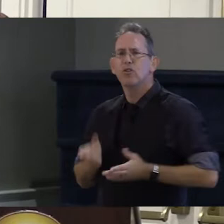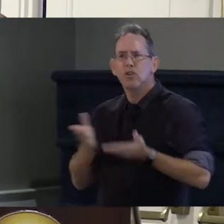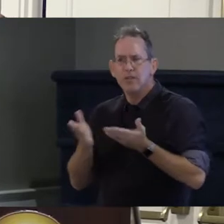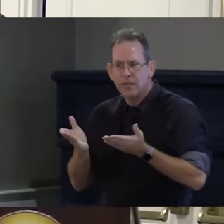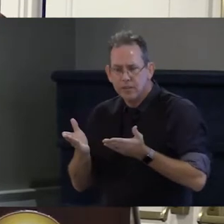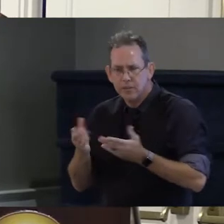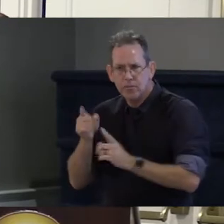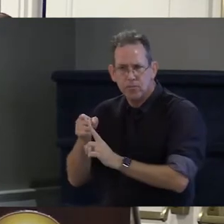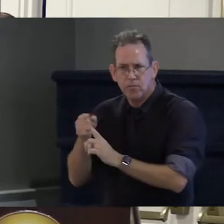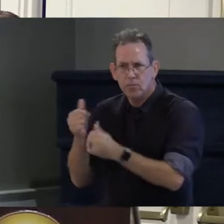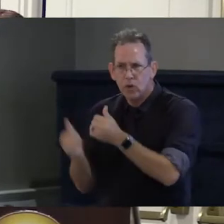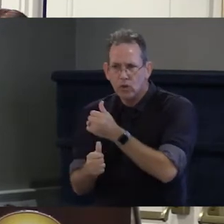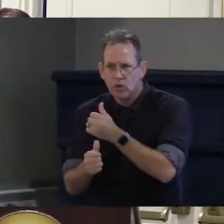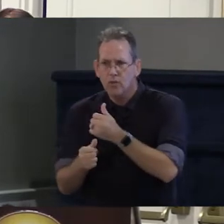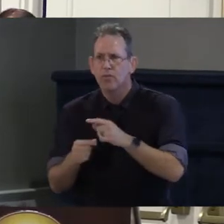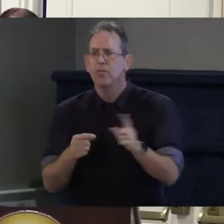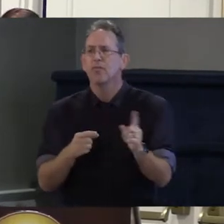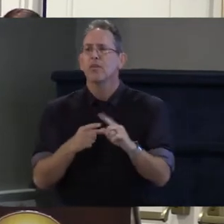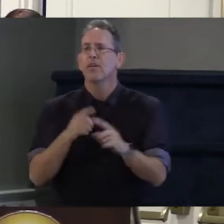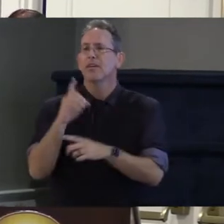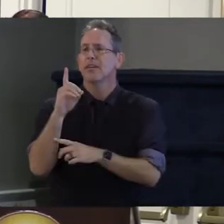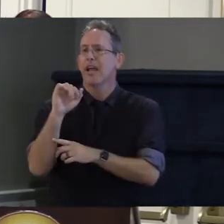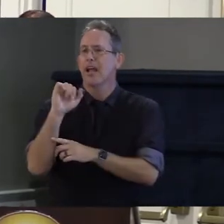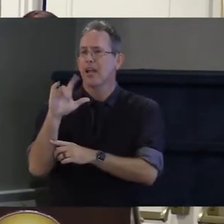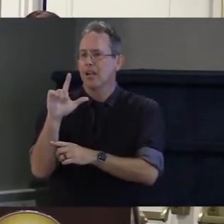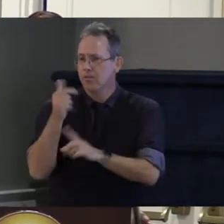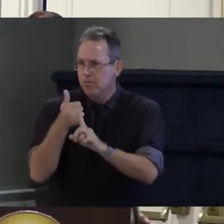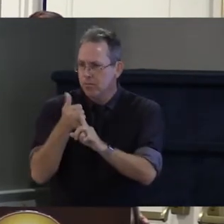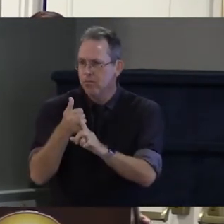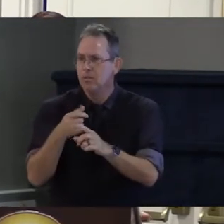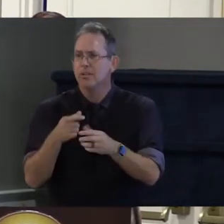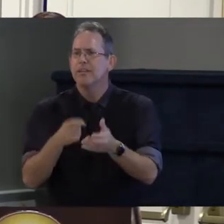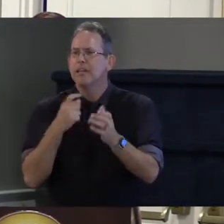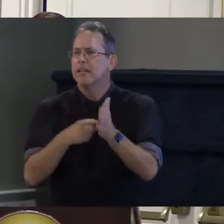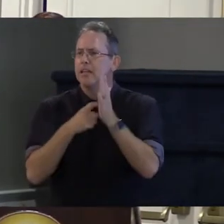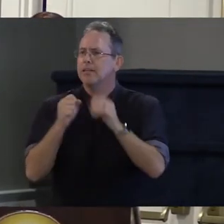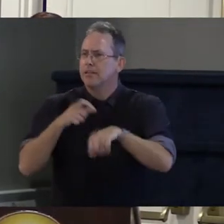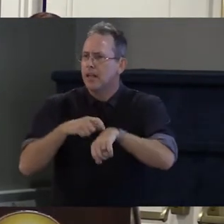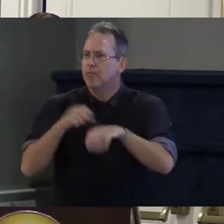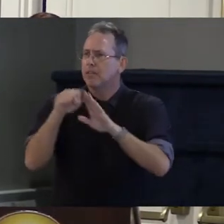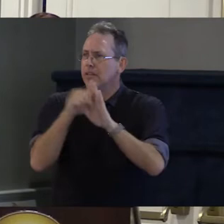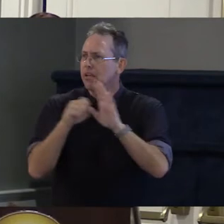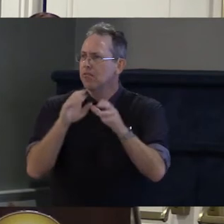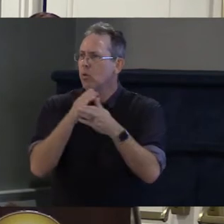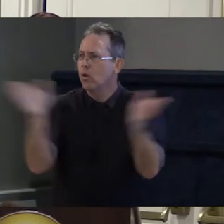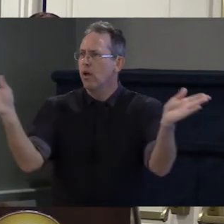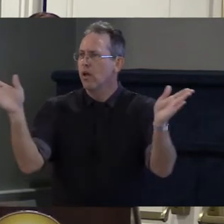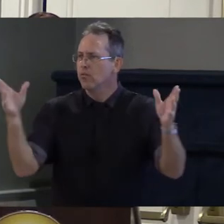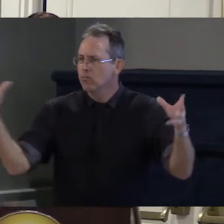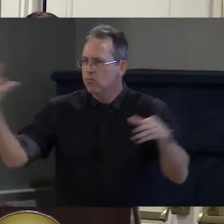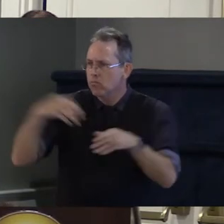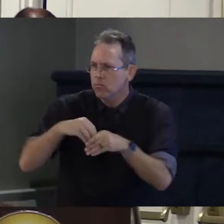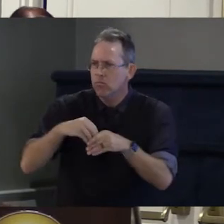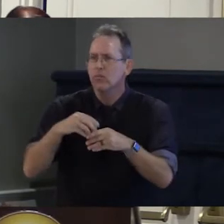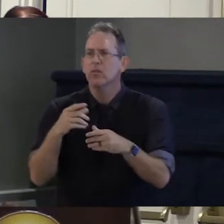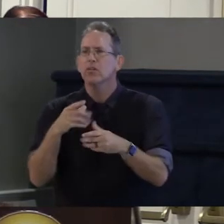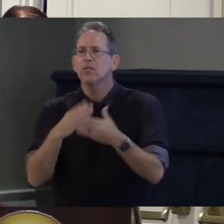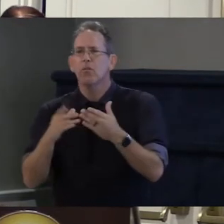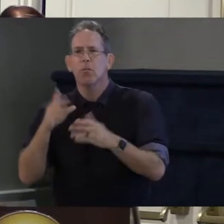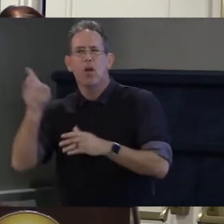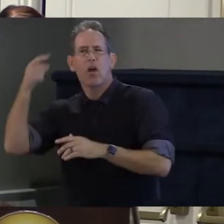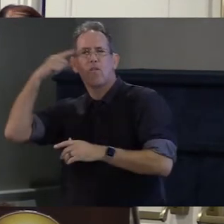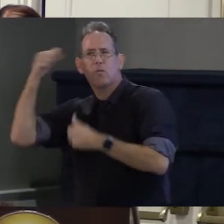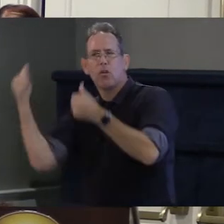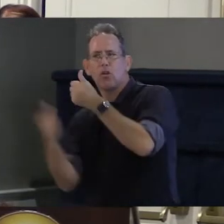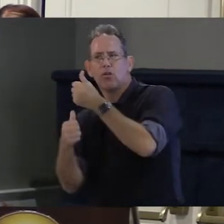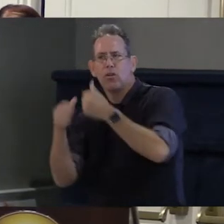aging and independent living there are designated state entity there they're the part of government that we work with at the statewide independent Living